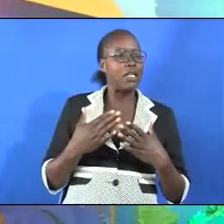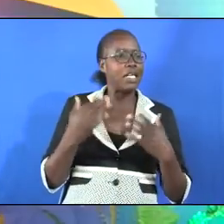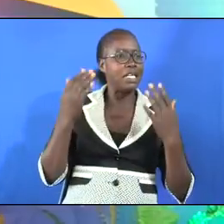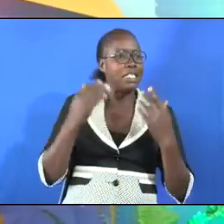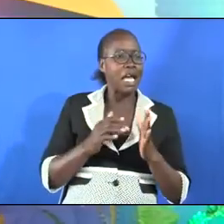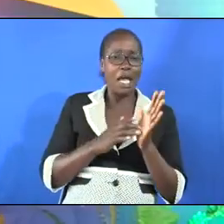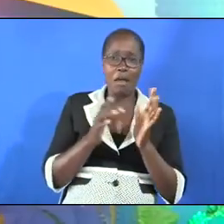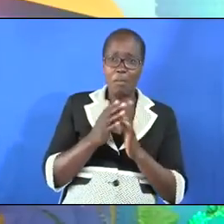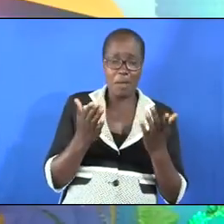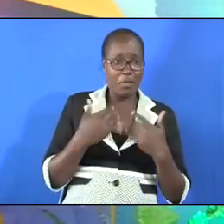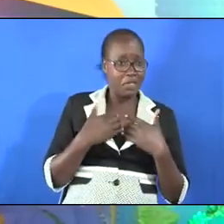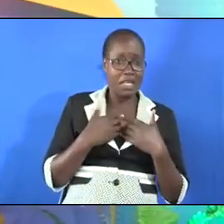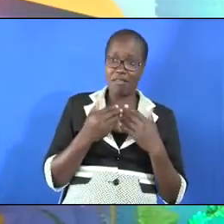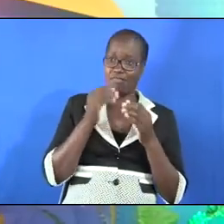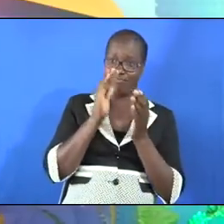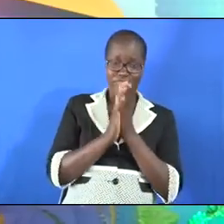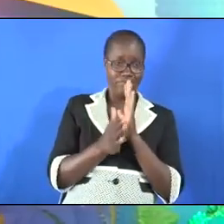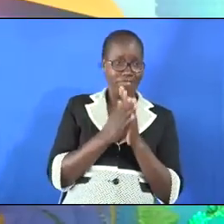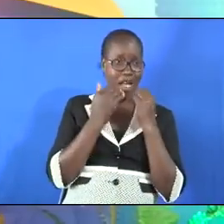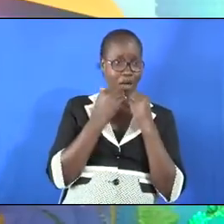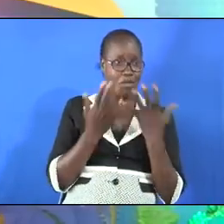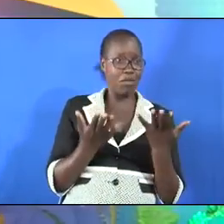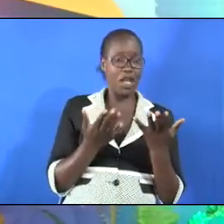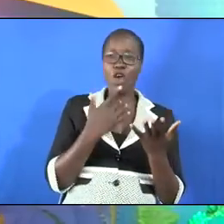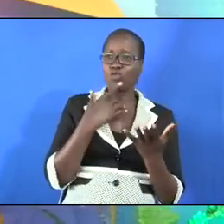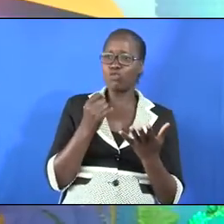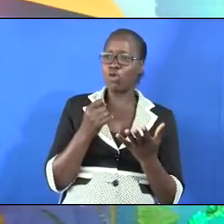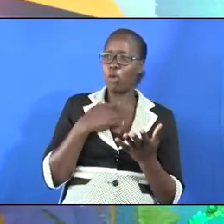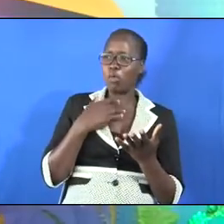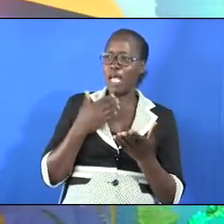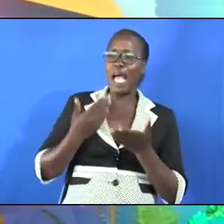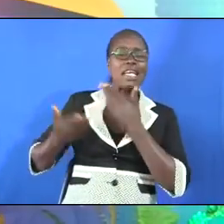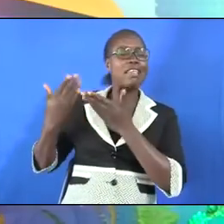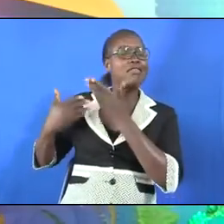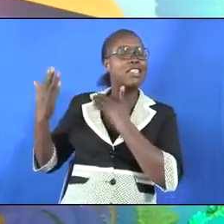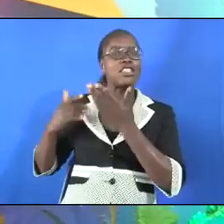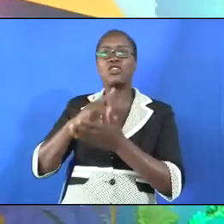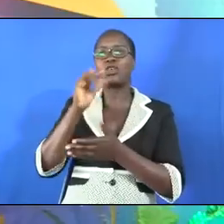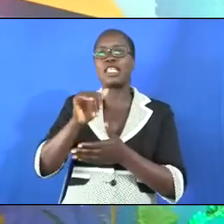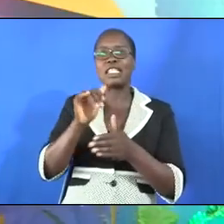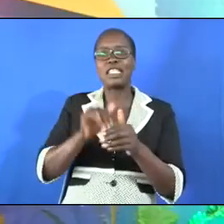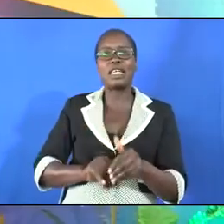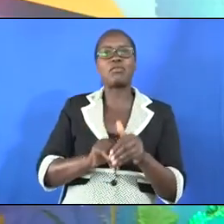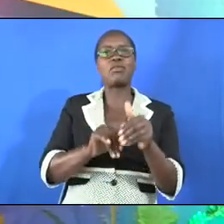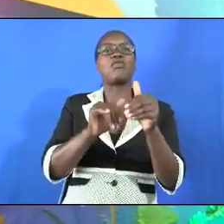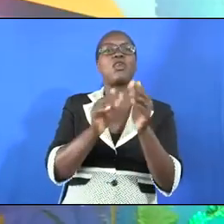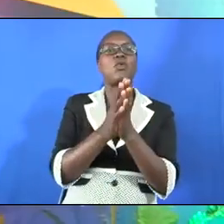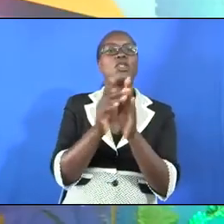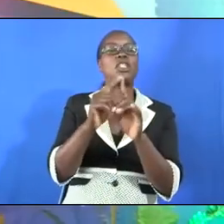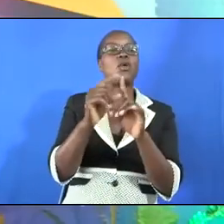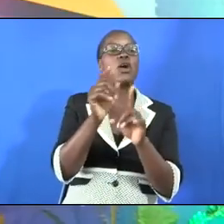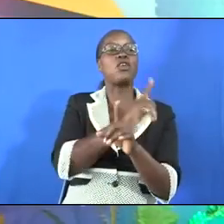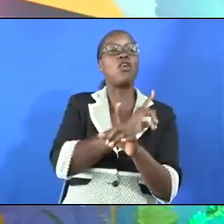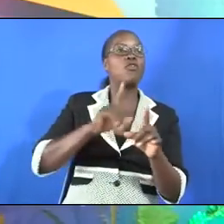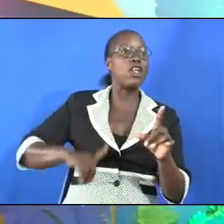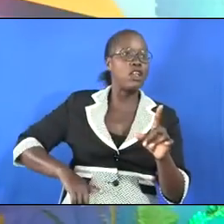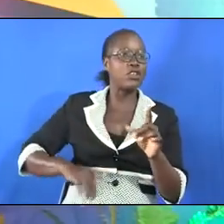their Bibles with them, so I need to give them the background so that they can be able to follow with the word of God.